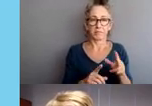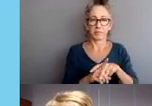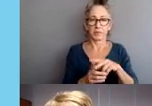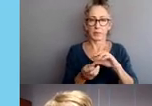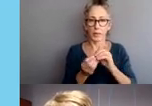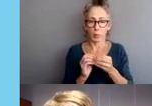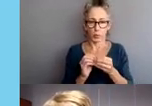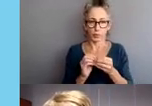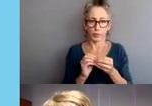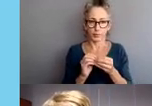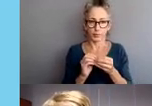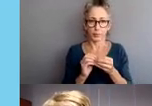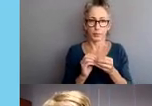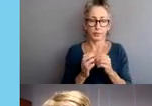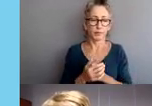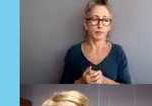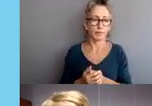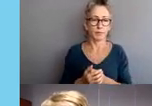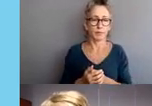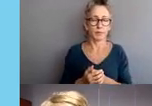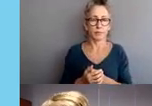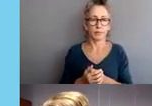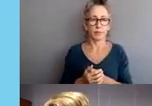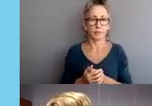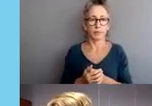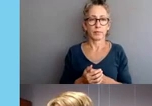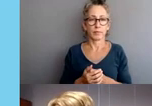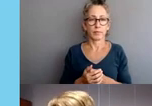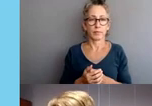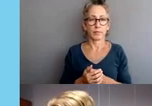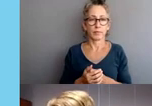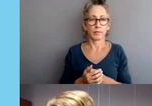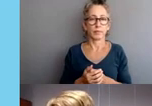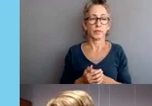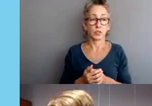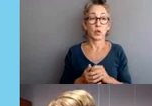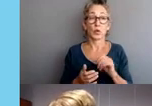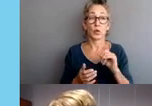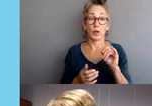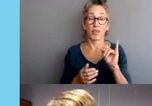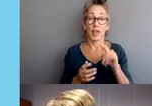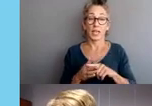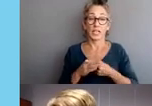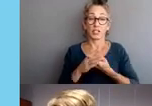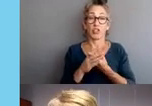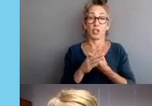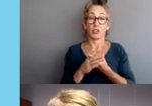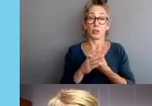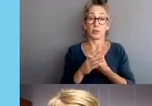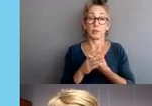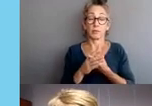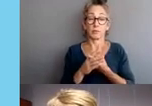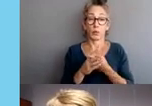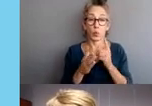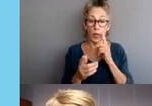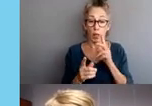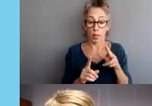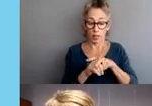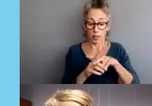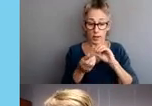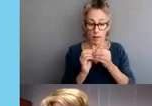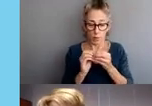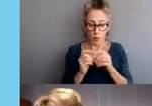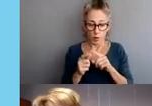And the initiation phase includes that determination phase of when COPA decides who will investigate it.